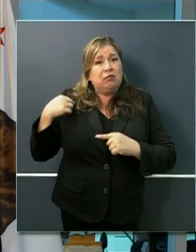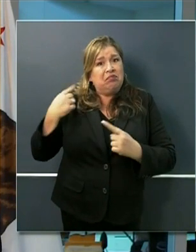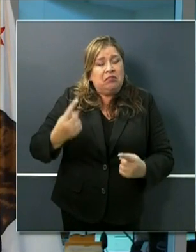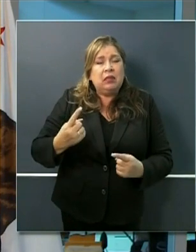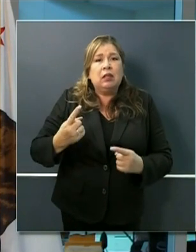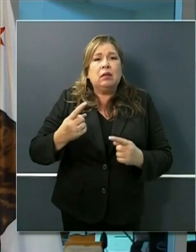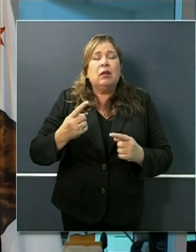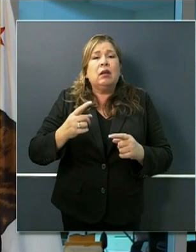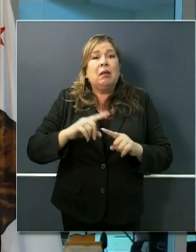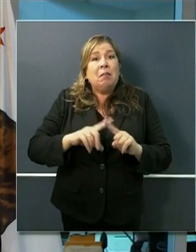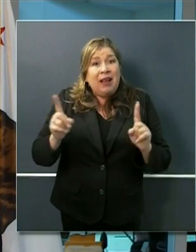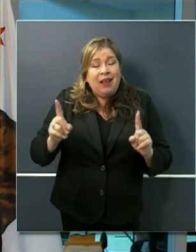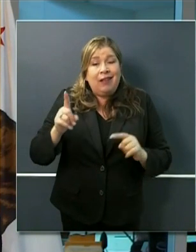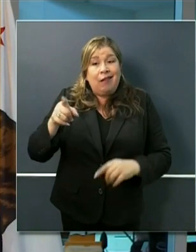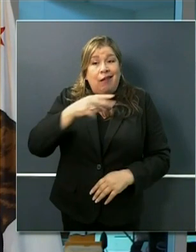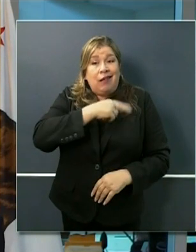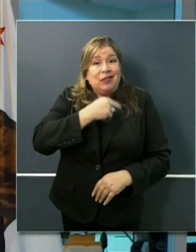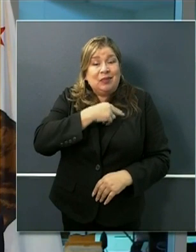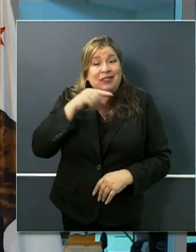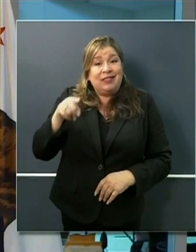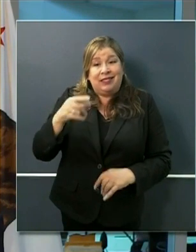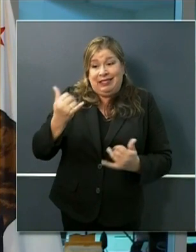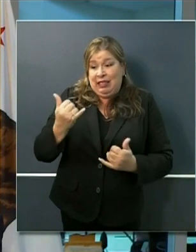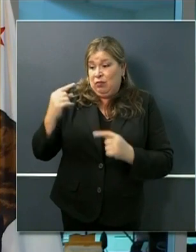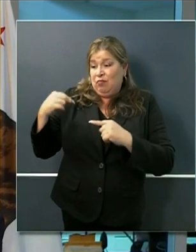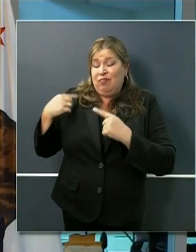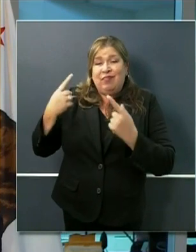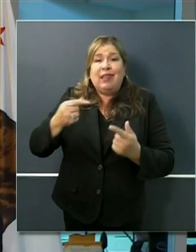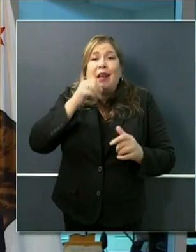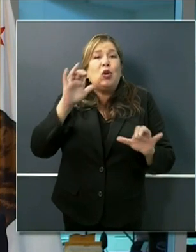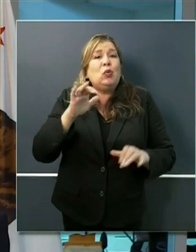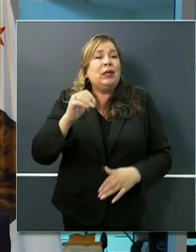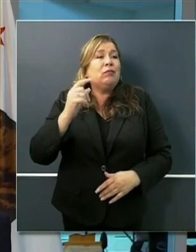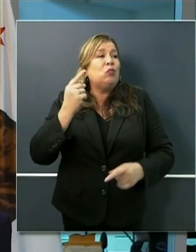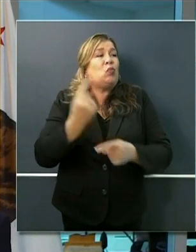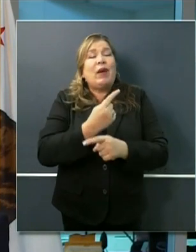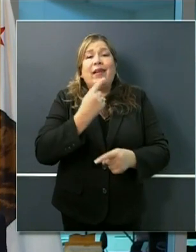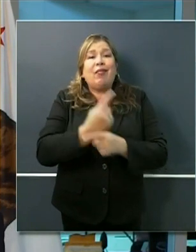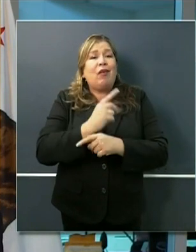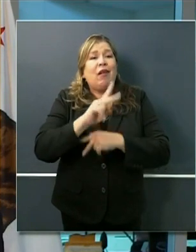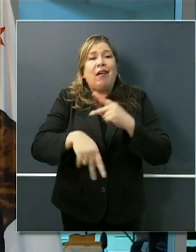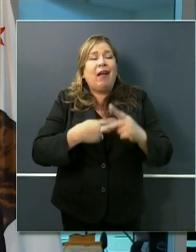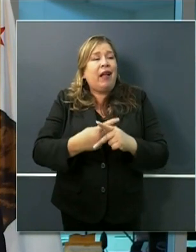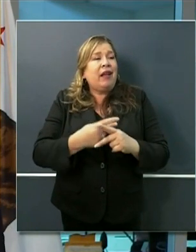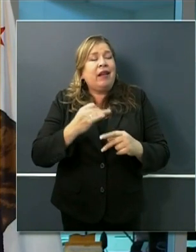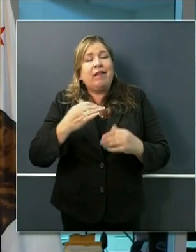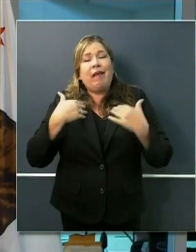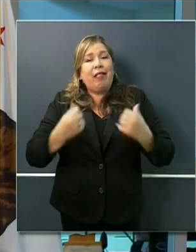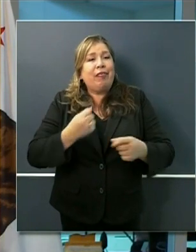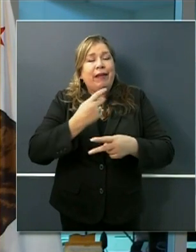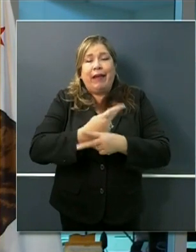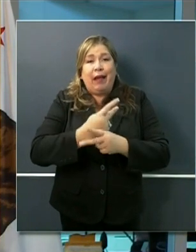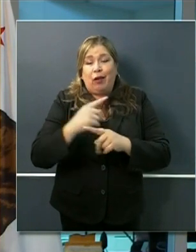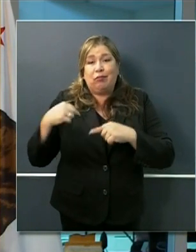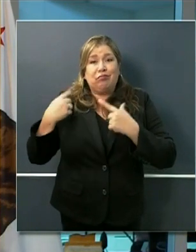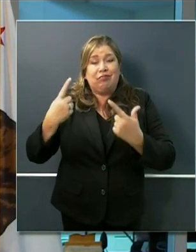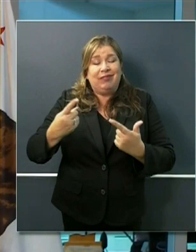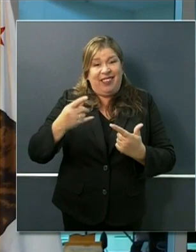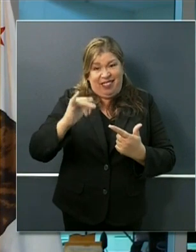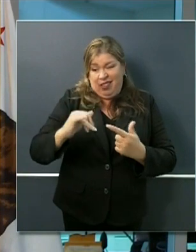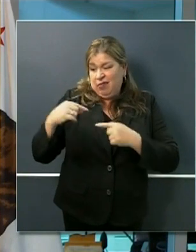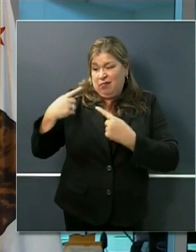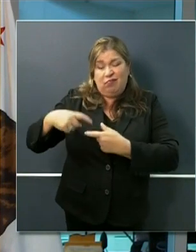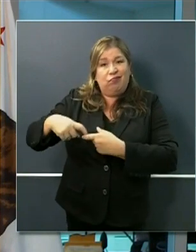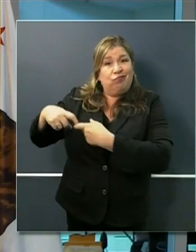providing the kind of care that we do for regular our regular health care maintenance over the time because much of that excess